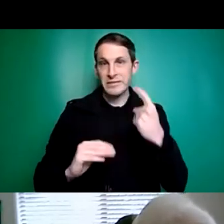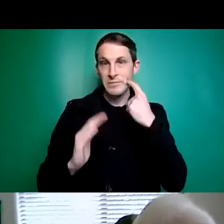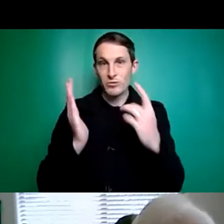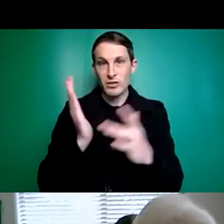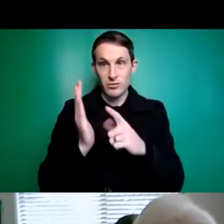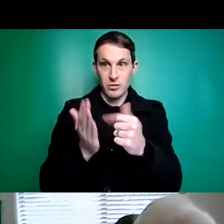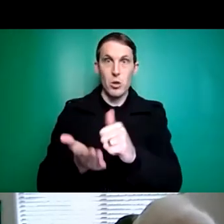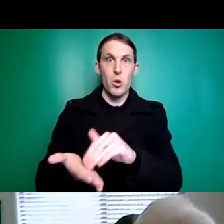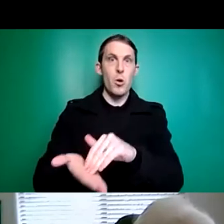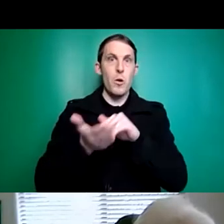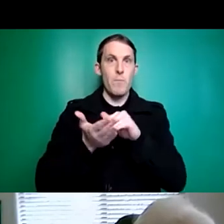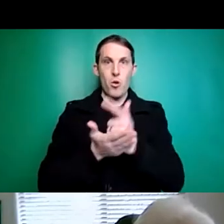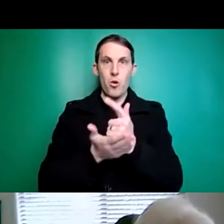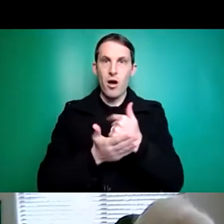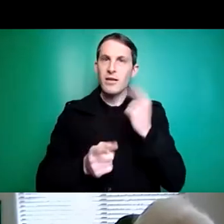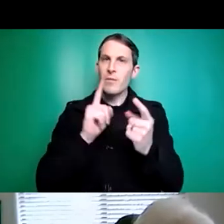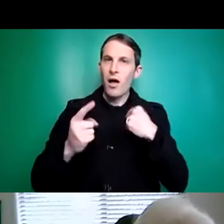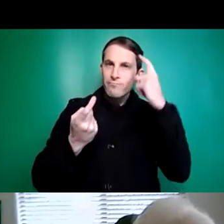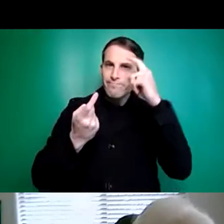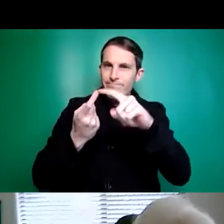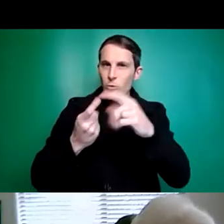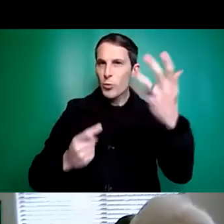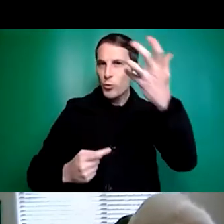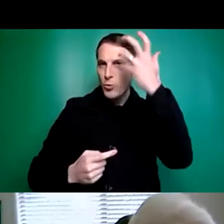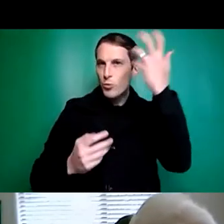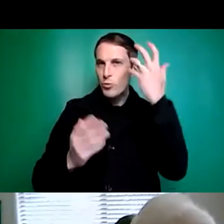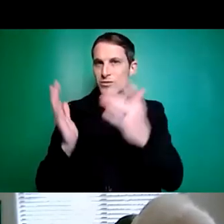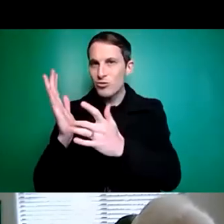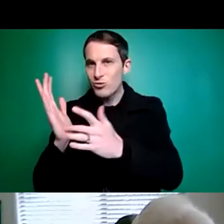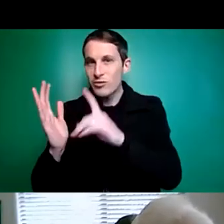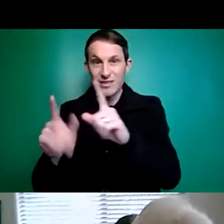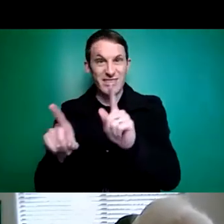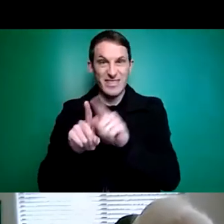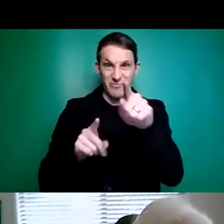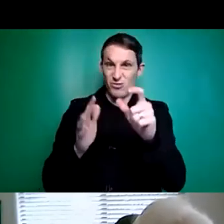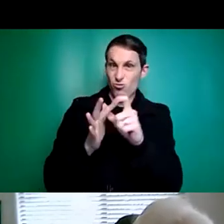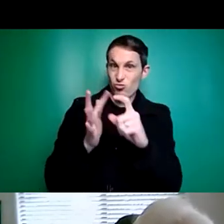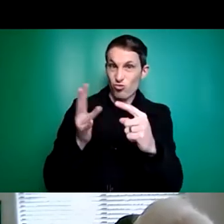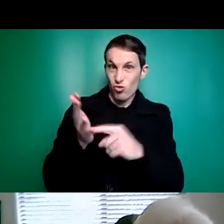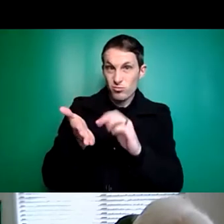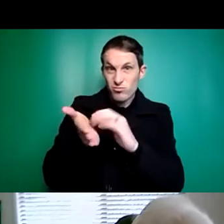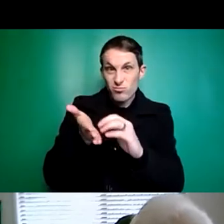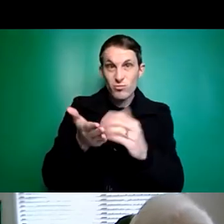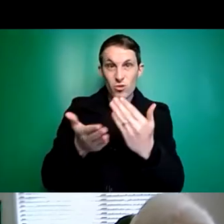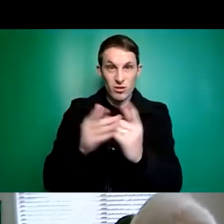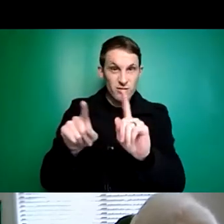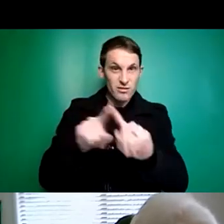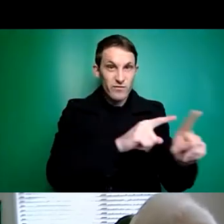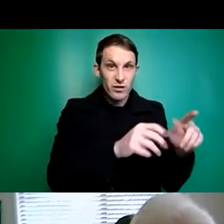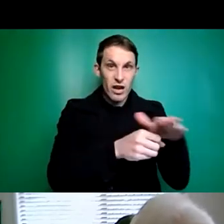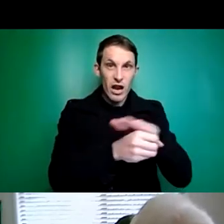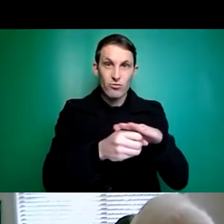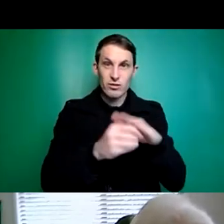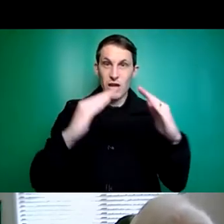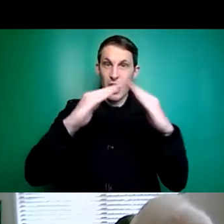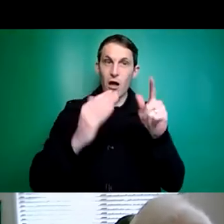And I tended to focus a bit on the high tech stuff, but I use those sorts of dots and things like that all the time. They just make